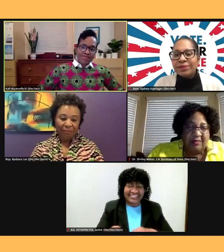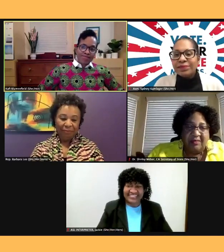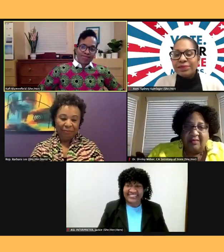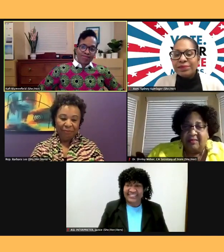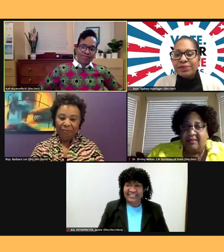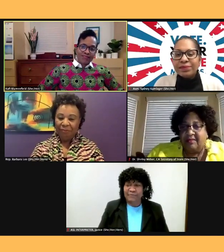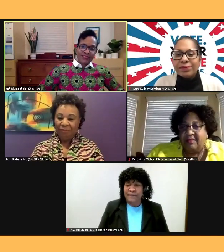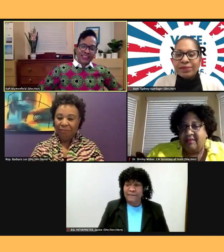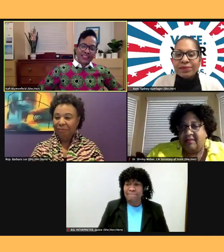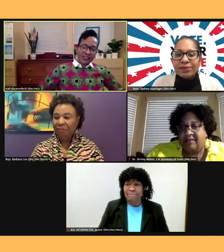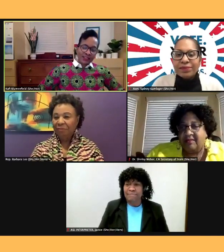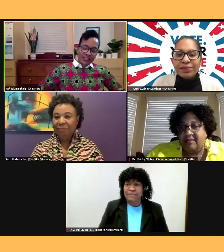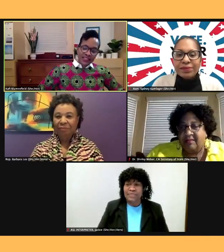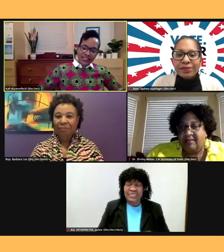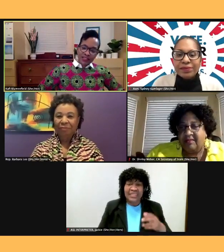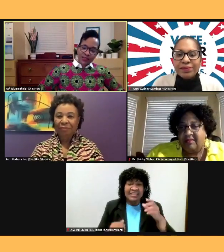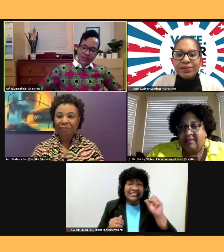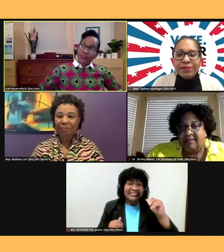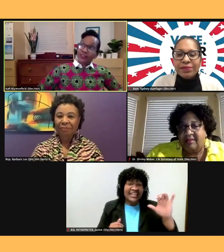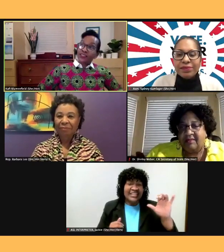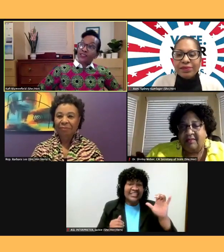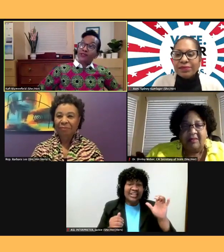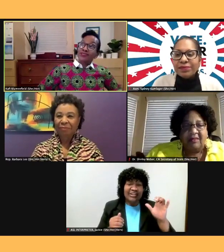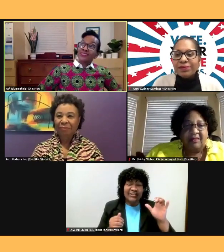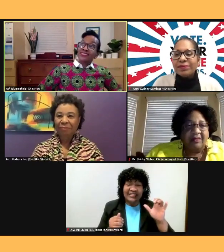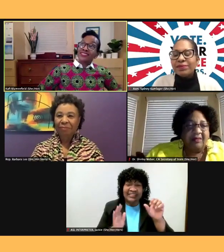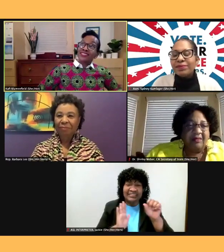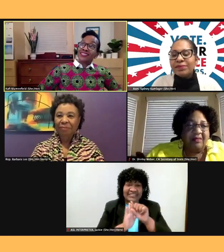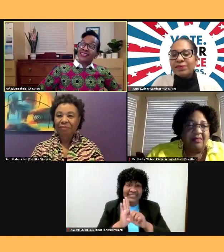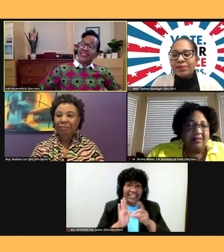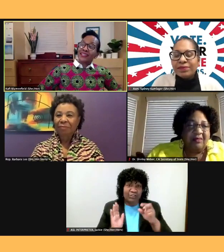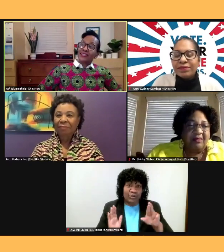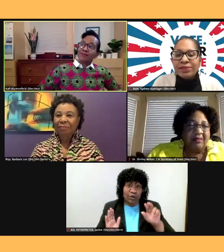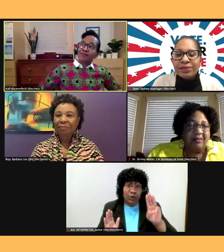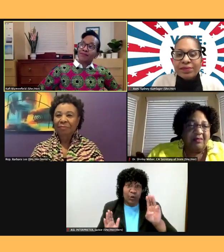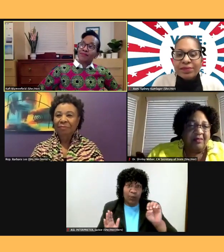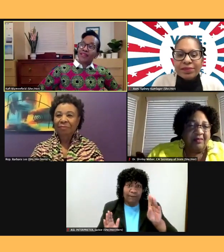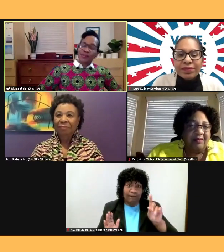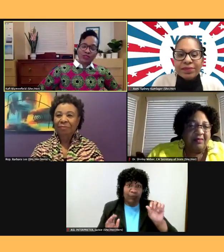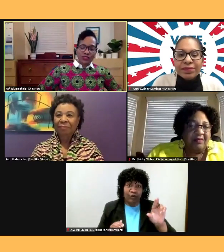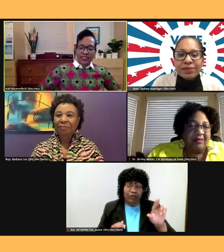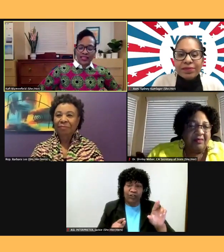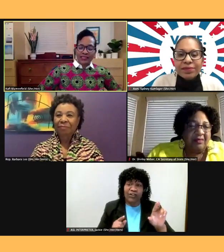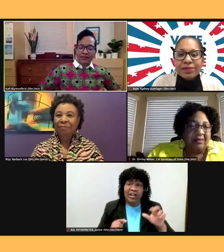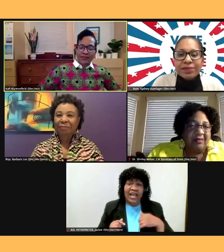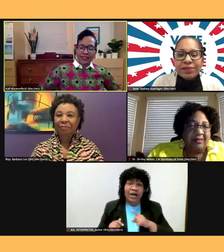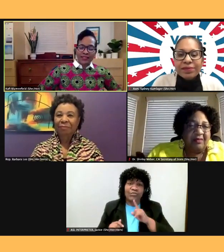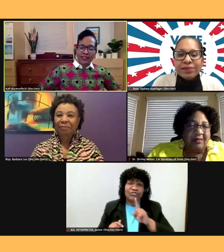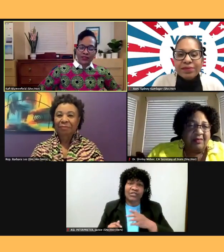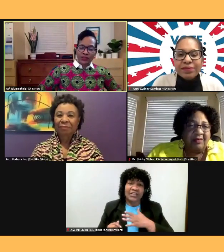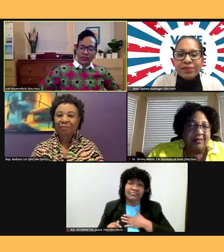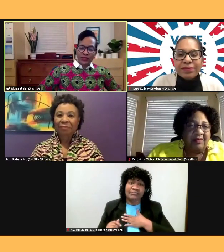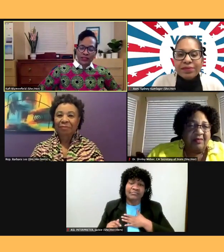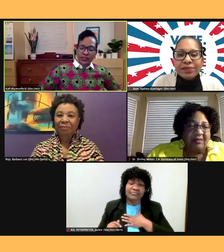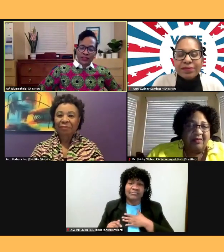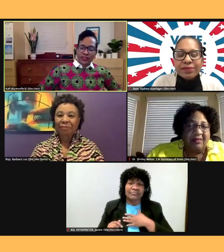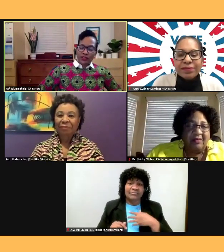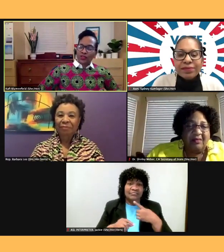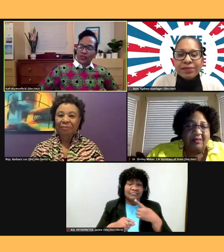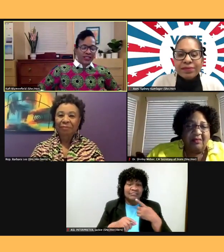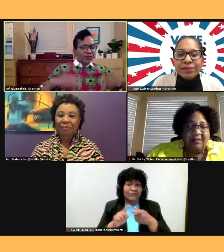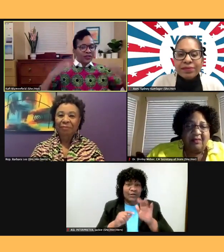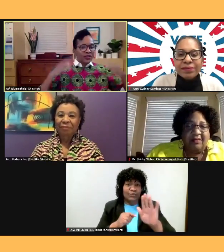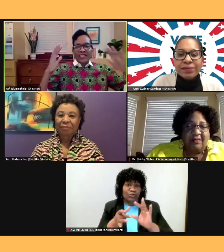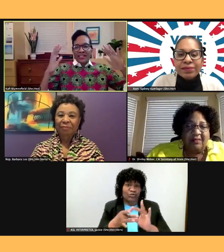Secretary of State, Dr. Weber, you know, I, I was really taken by your, your story. You know, each,